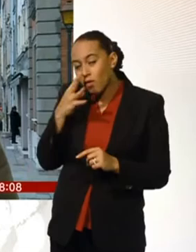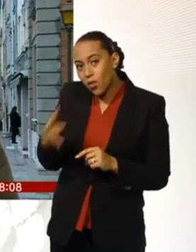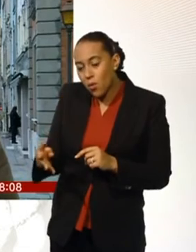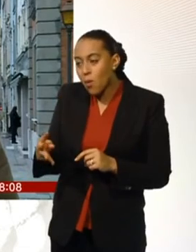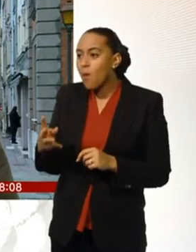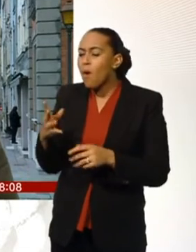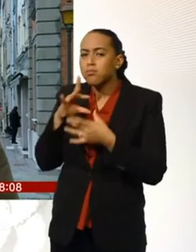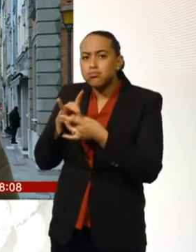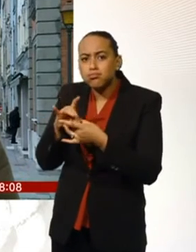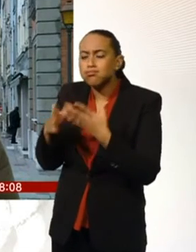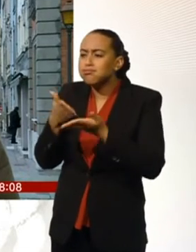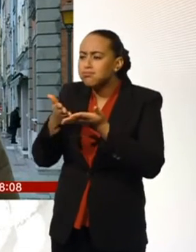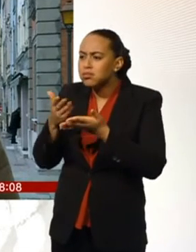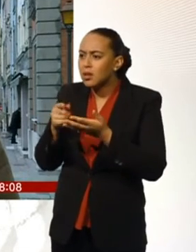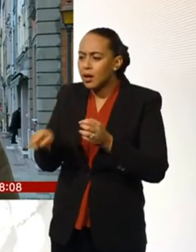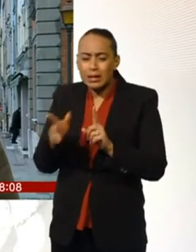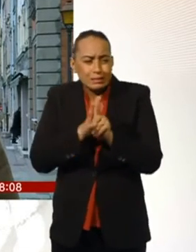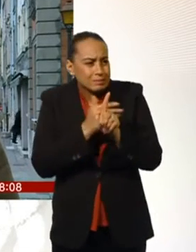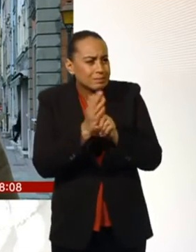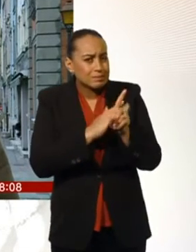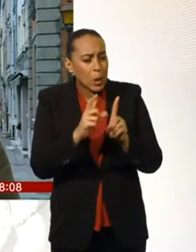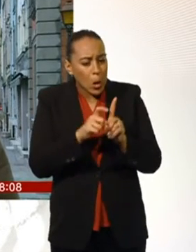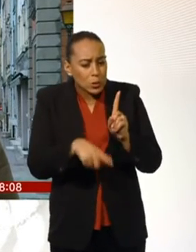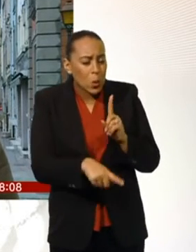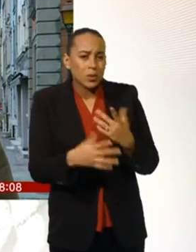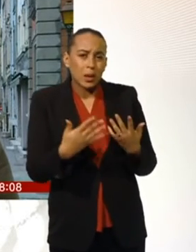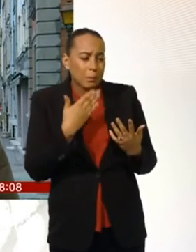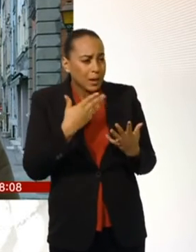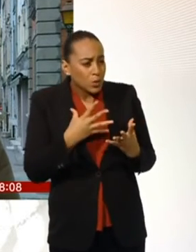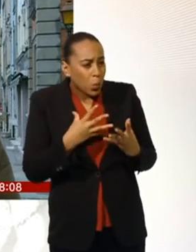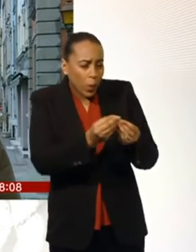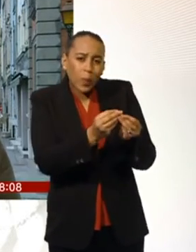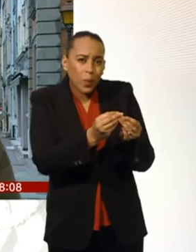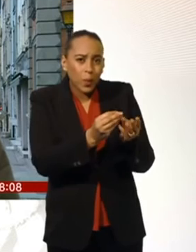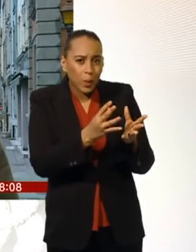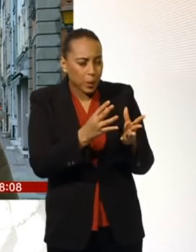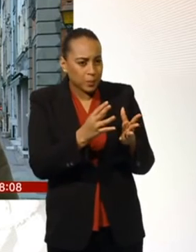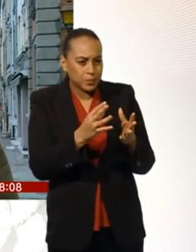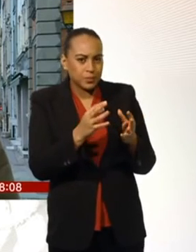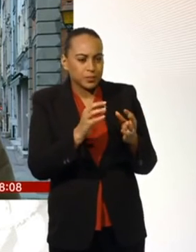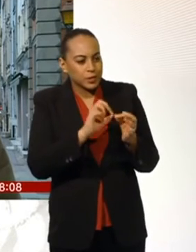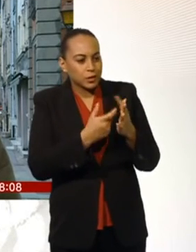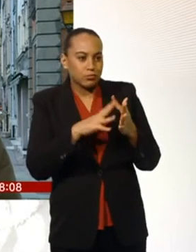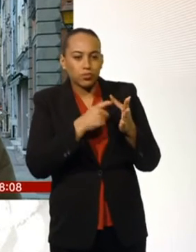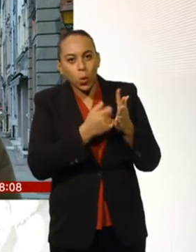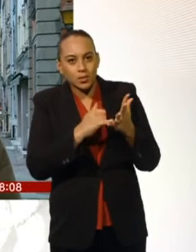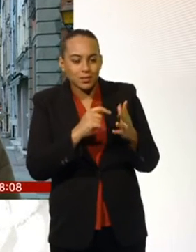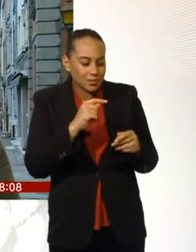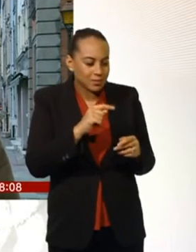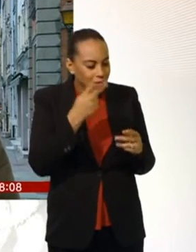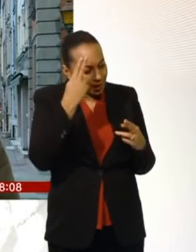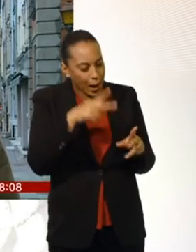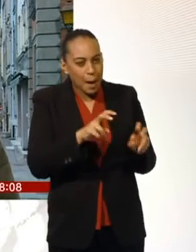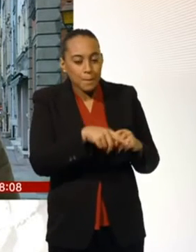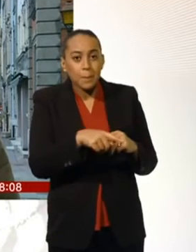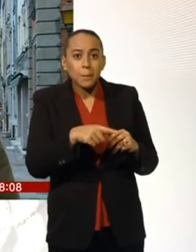Rob Lorry to take his four-year-old daughter, this young girl called Baha, or Brew, as Rob Lorry called her, to a family